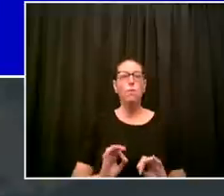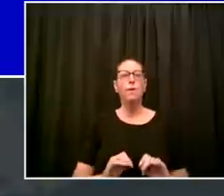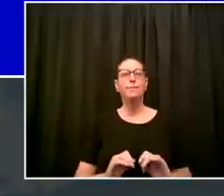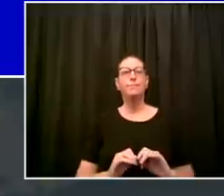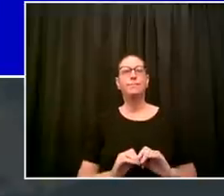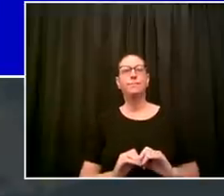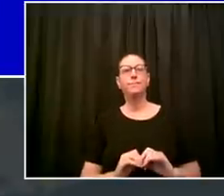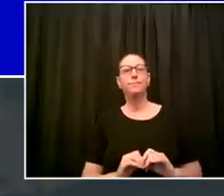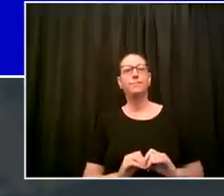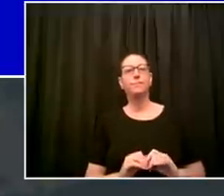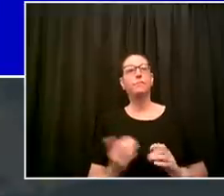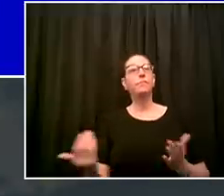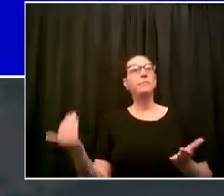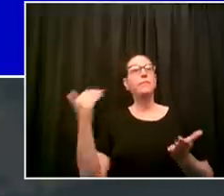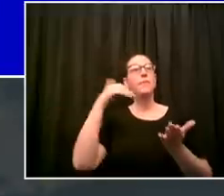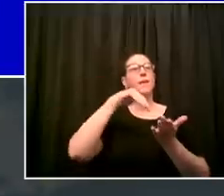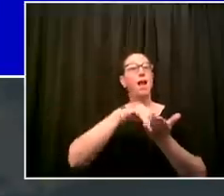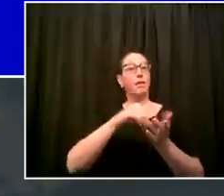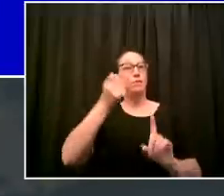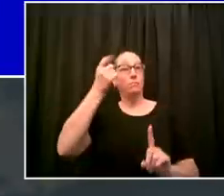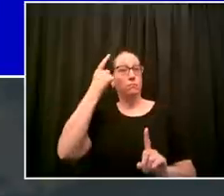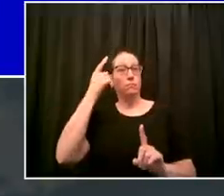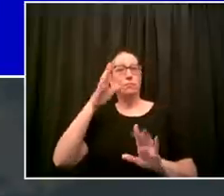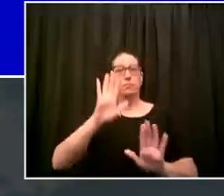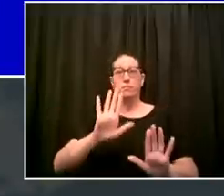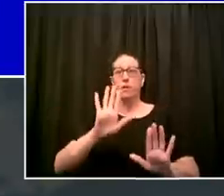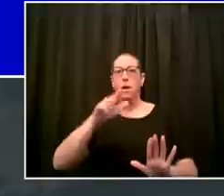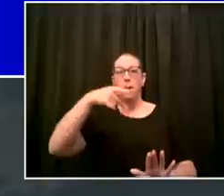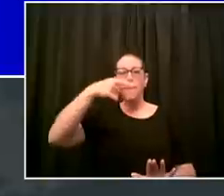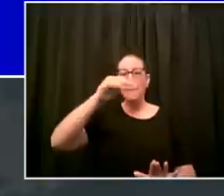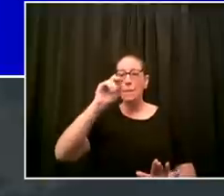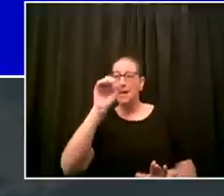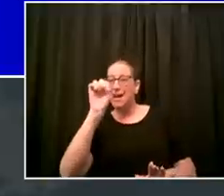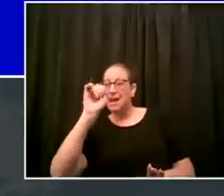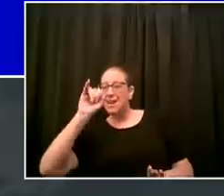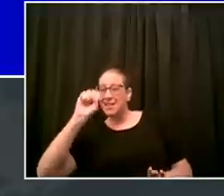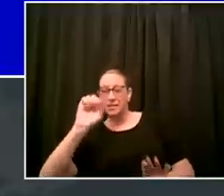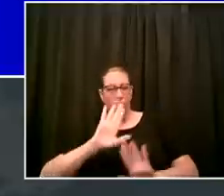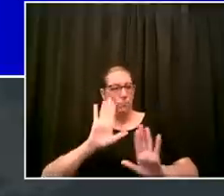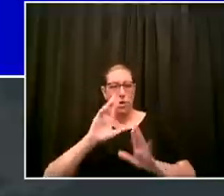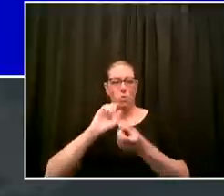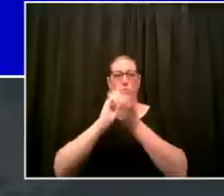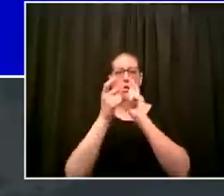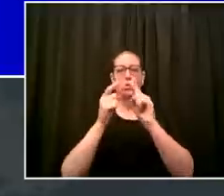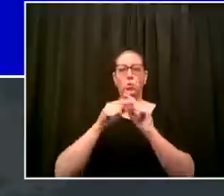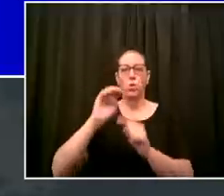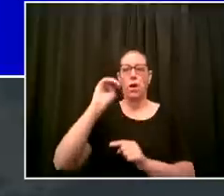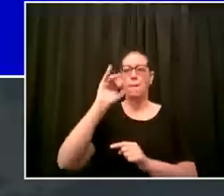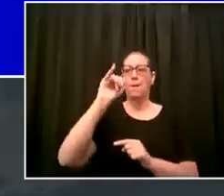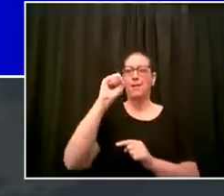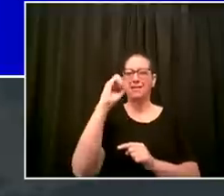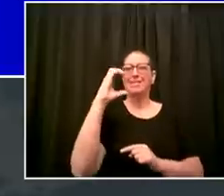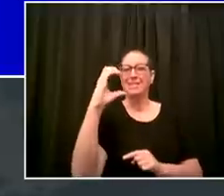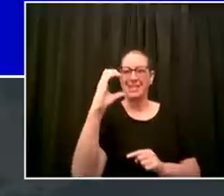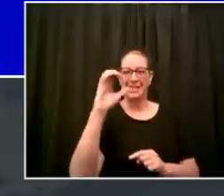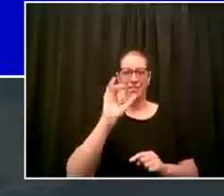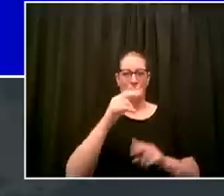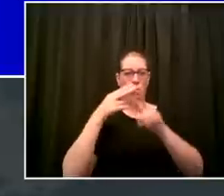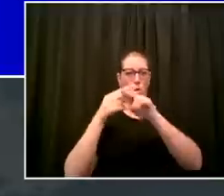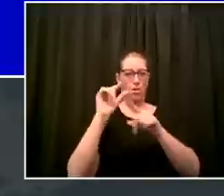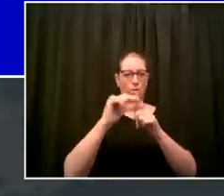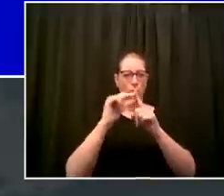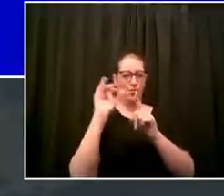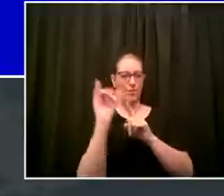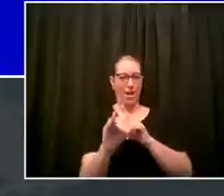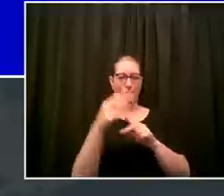we'll work with the cdc we'll work with the state we'll work with other jurisdictions around the country everyone sharing